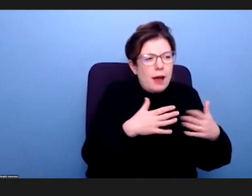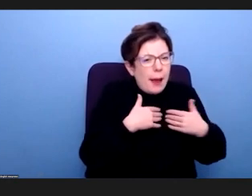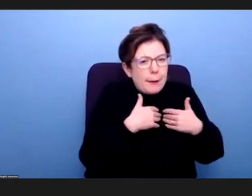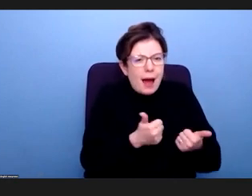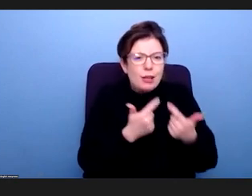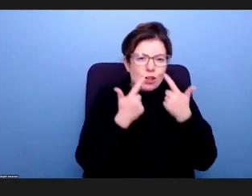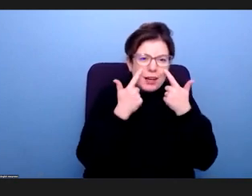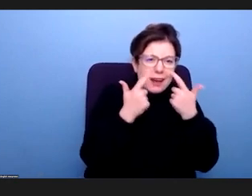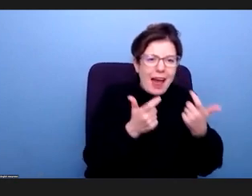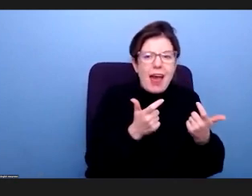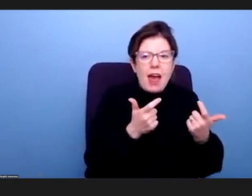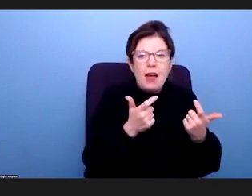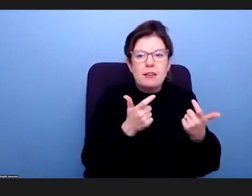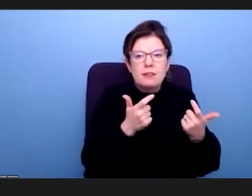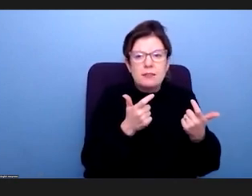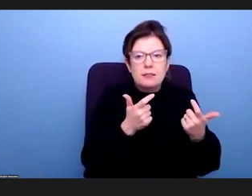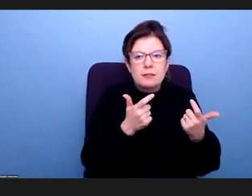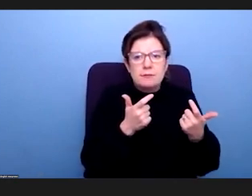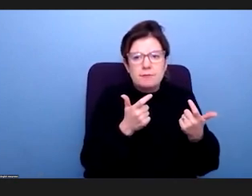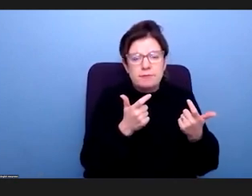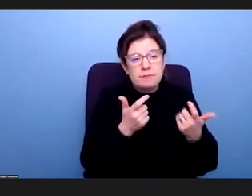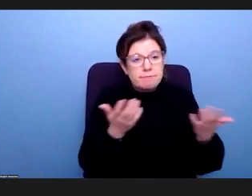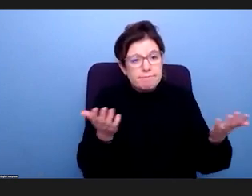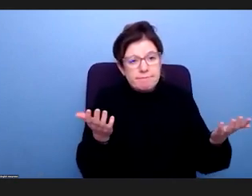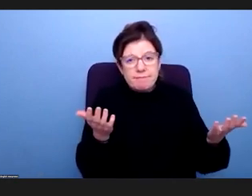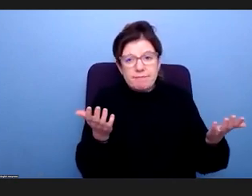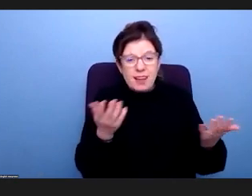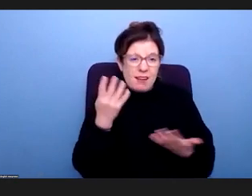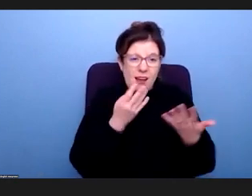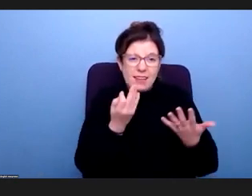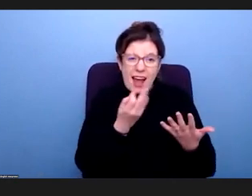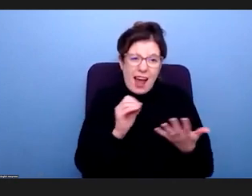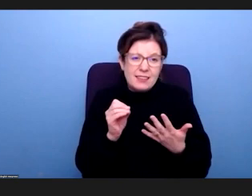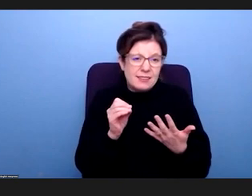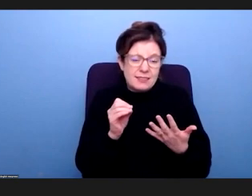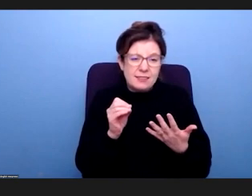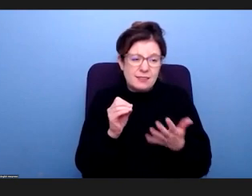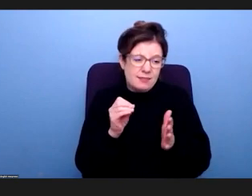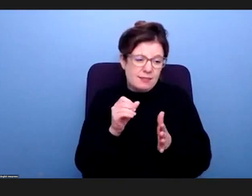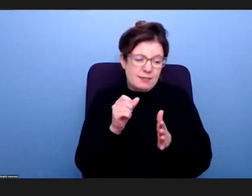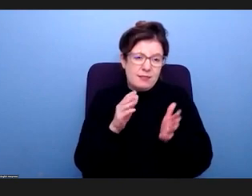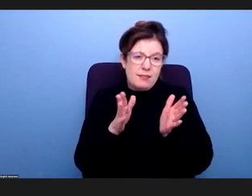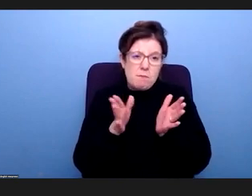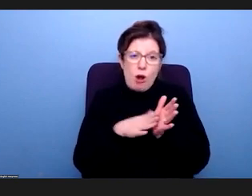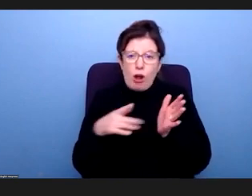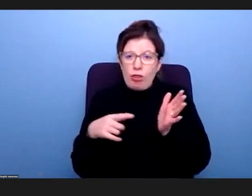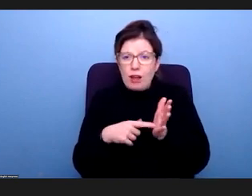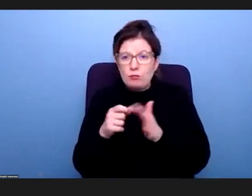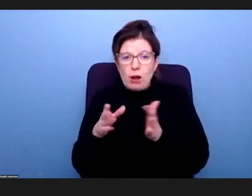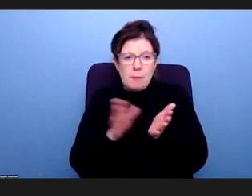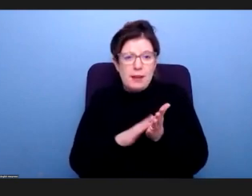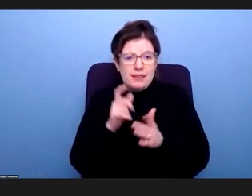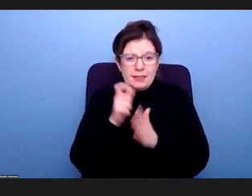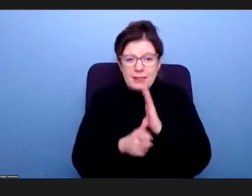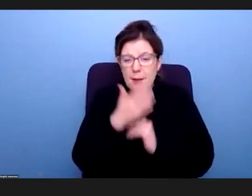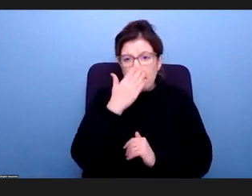society. I think disabled people had probably in the 80s, particularly around the beginning of the Thatcher era, the disabled people won